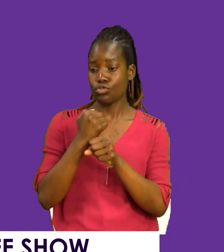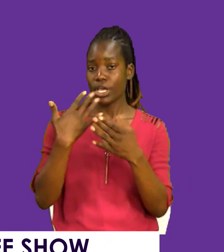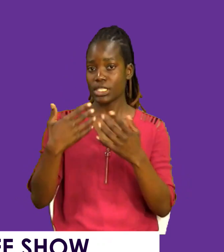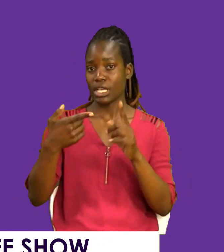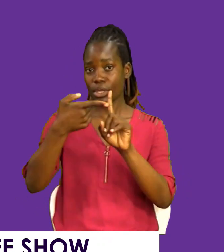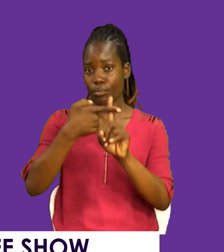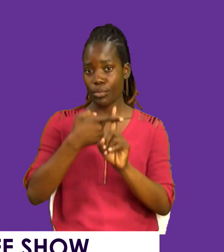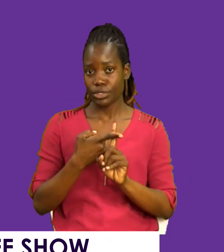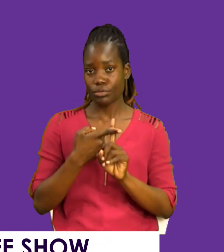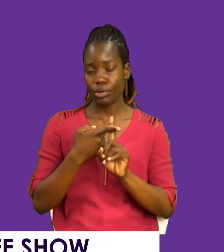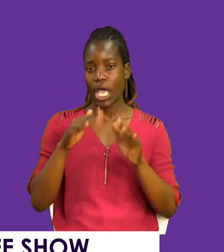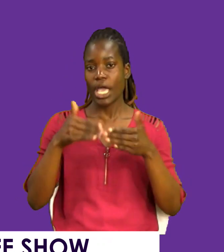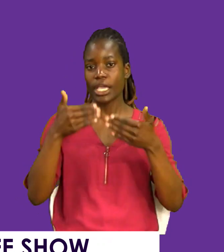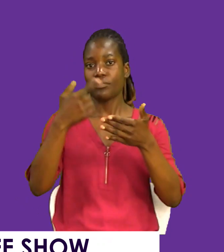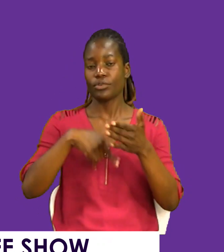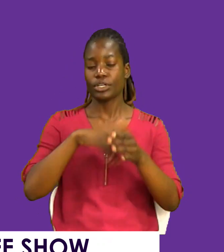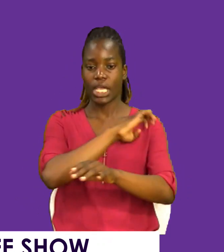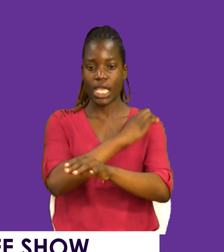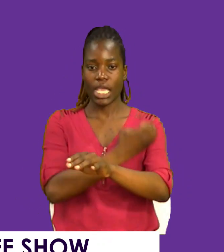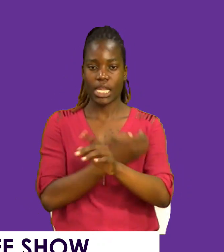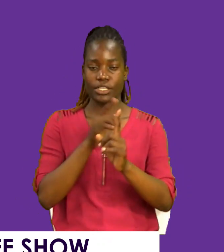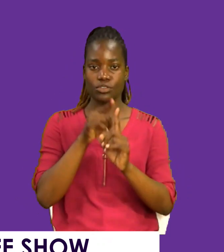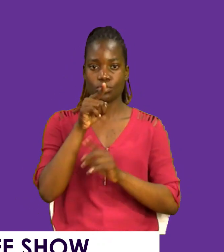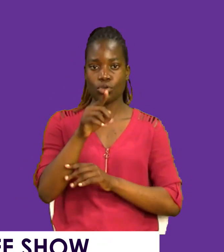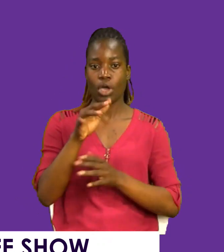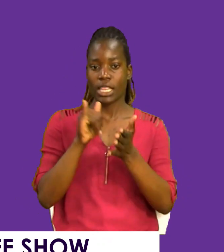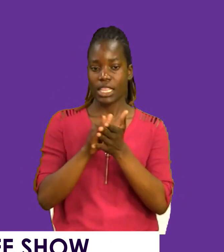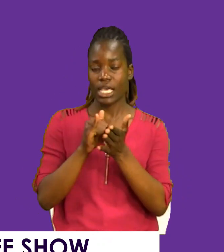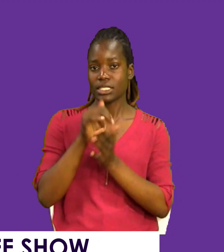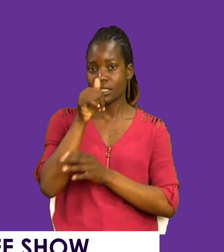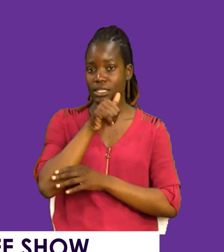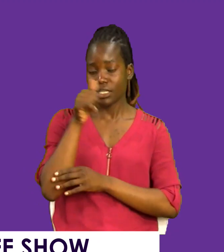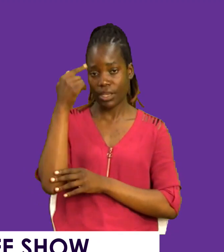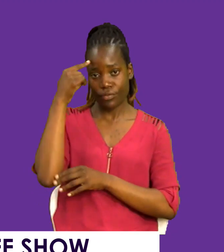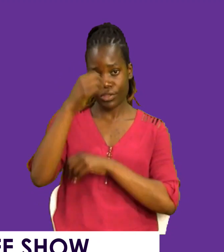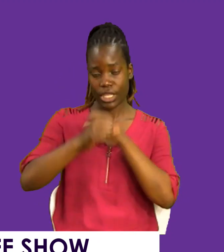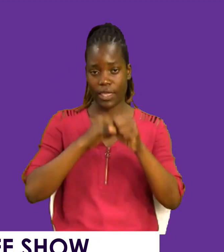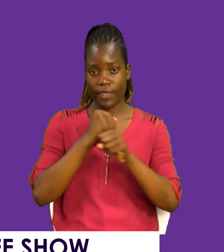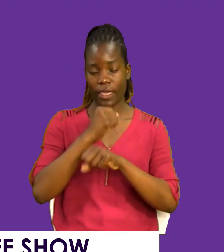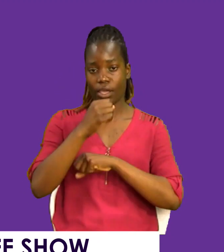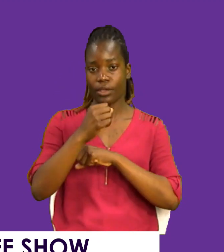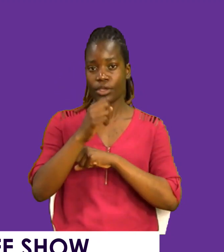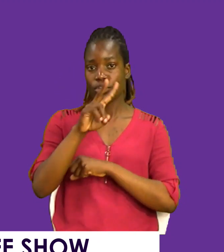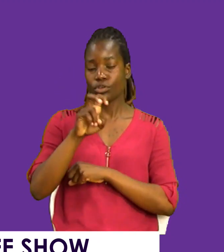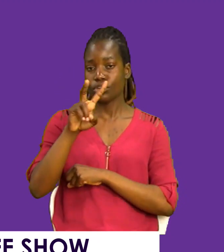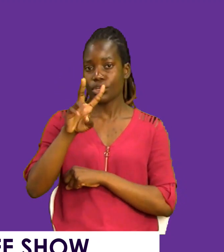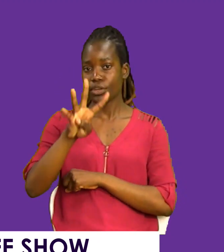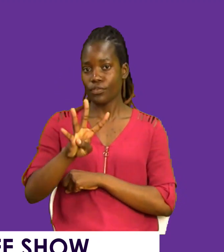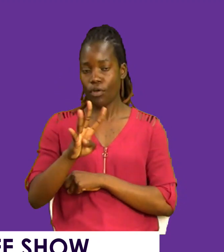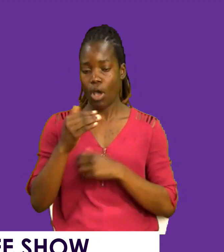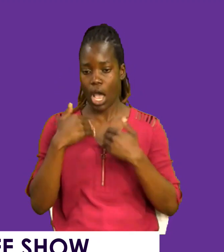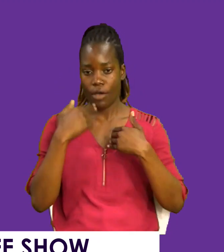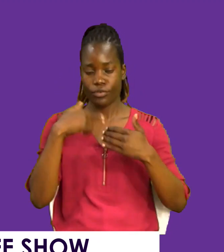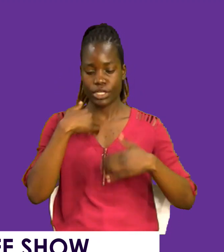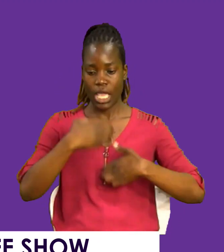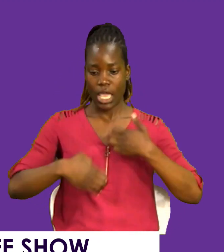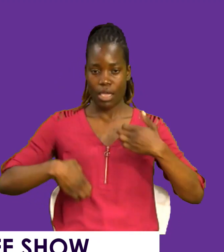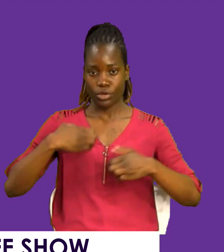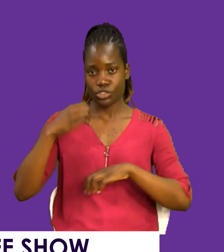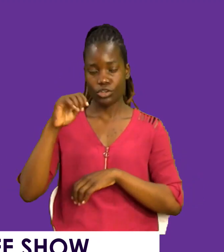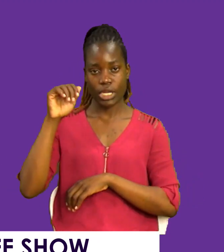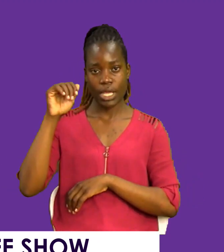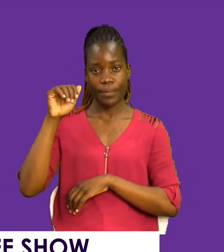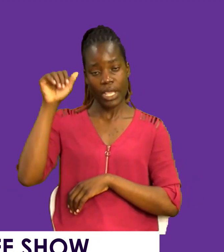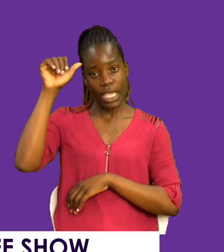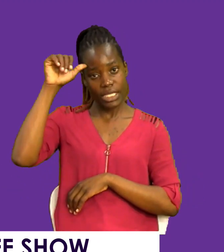positive, it releases energy to you. That is the secret for the year 2024. Carry emotional intelligence with